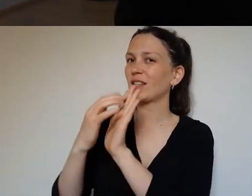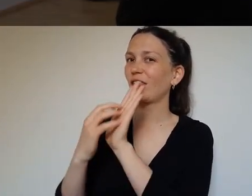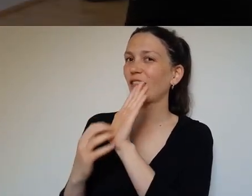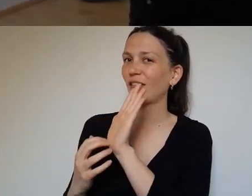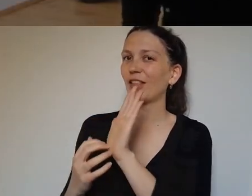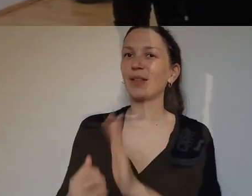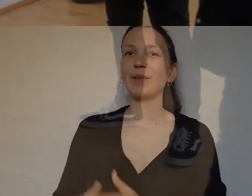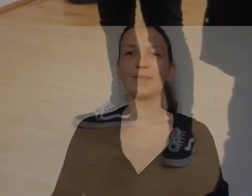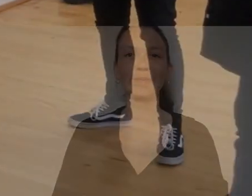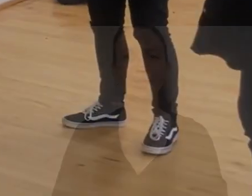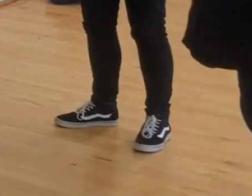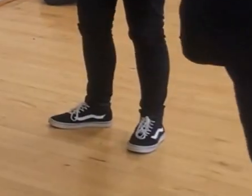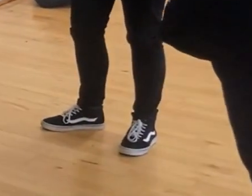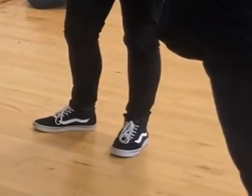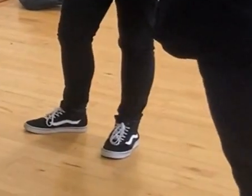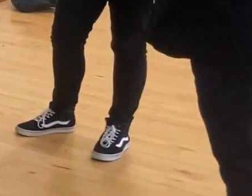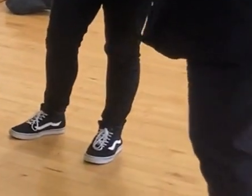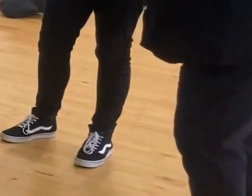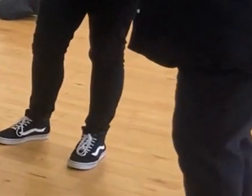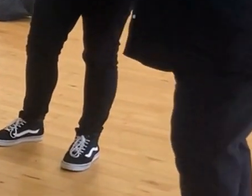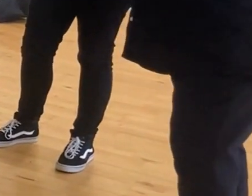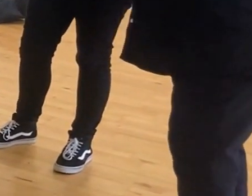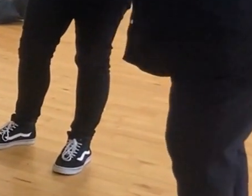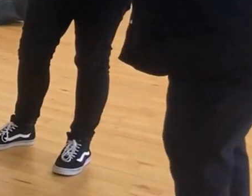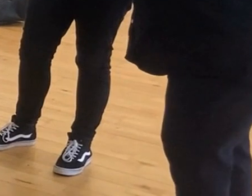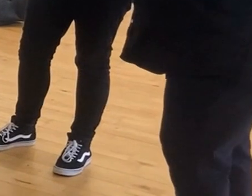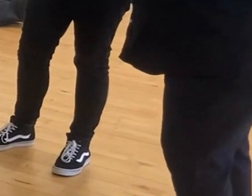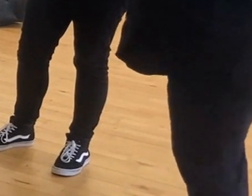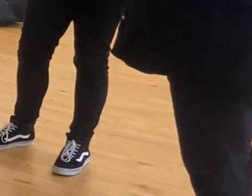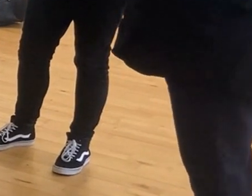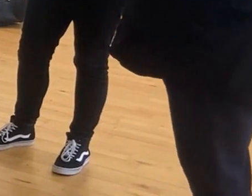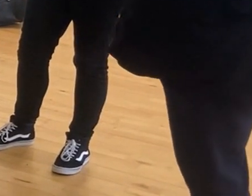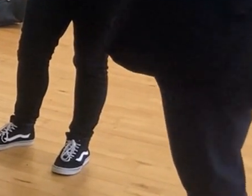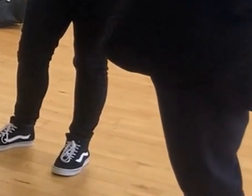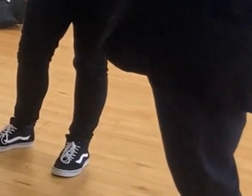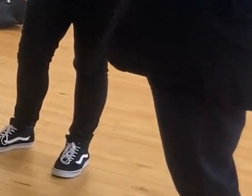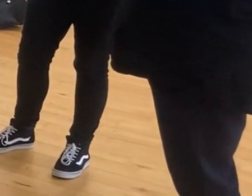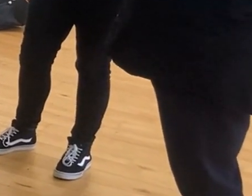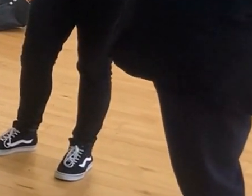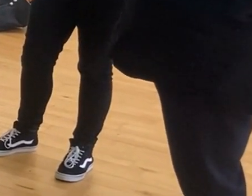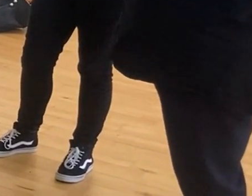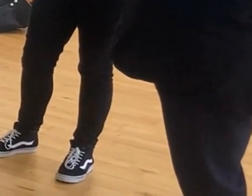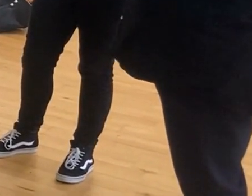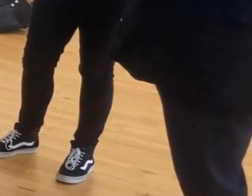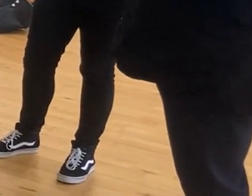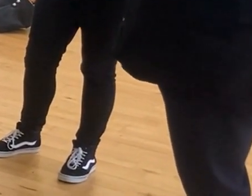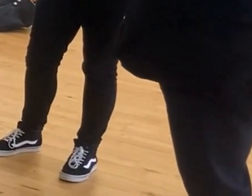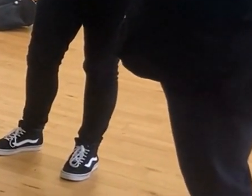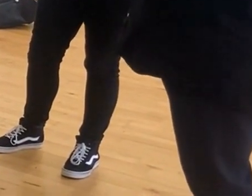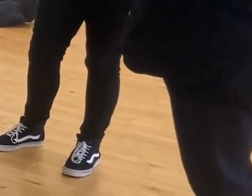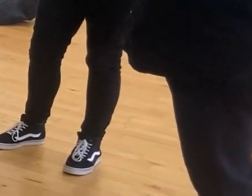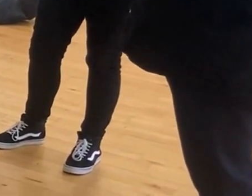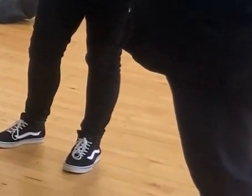Yeah, so deaf-blind, it was both of us, and we'll demonstrate, but more really,